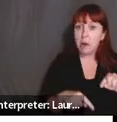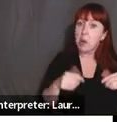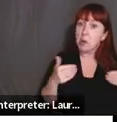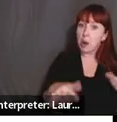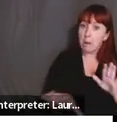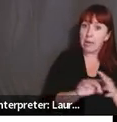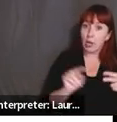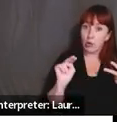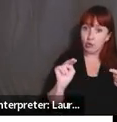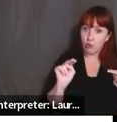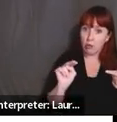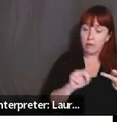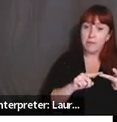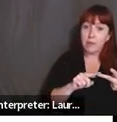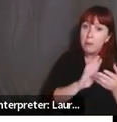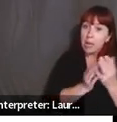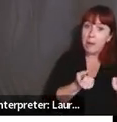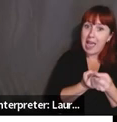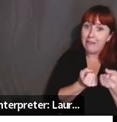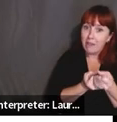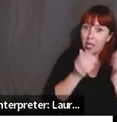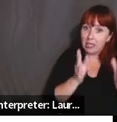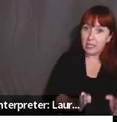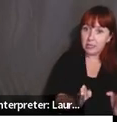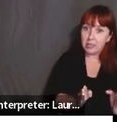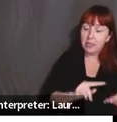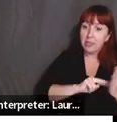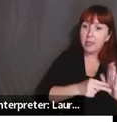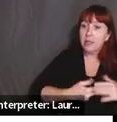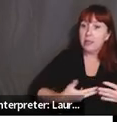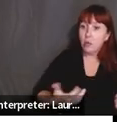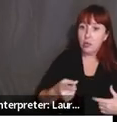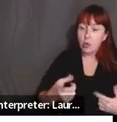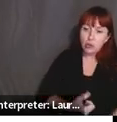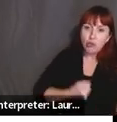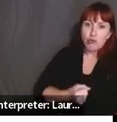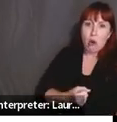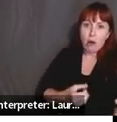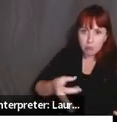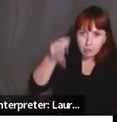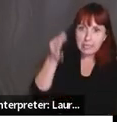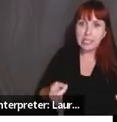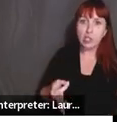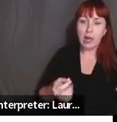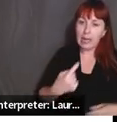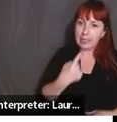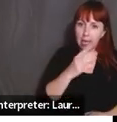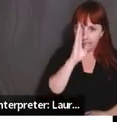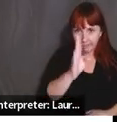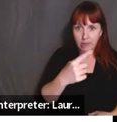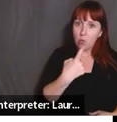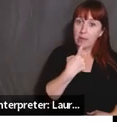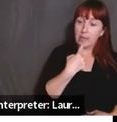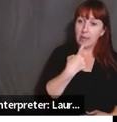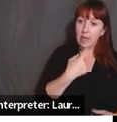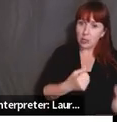number two, you can be an advocate, which is me, which means that you have a very strong position and you state that position and it's stated so